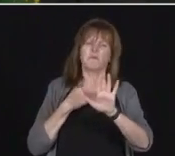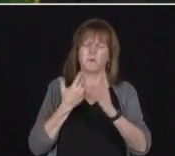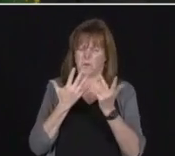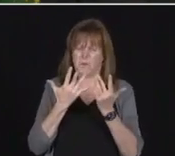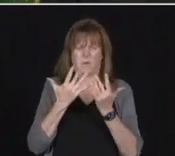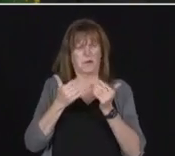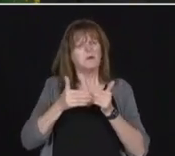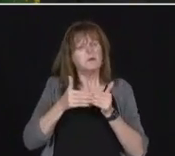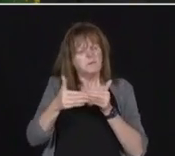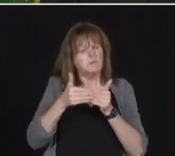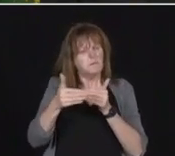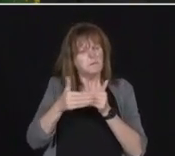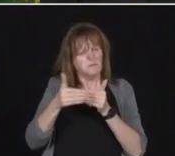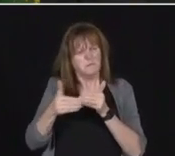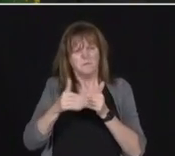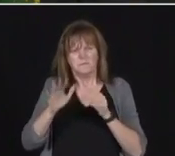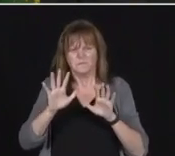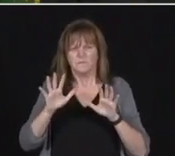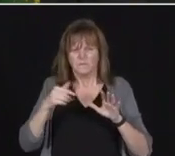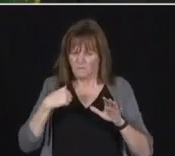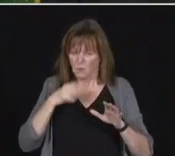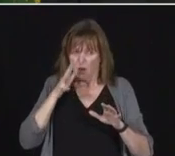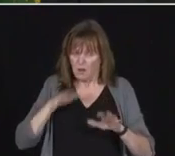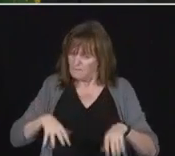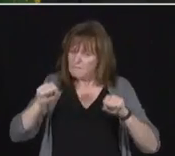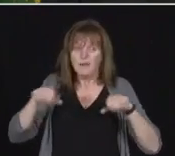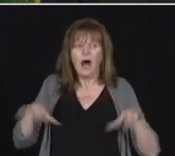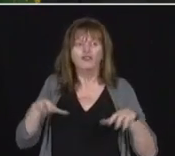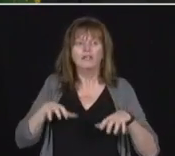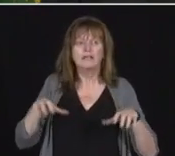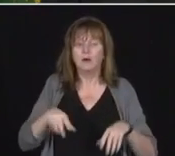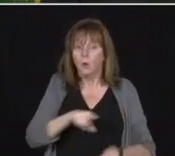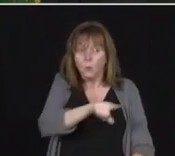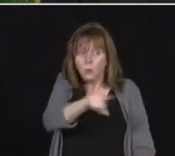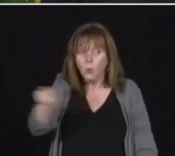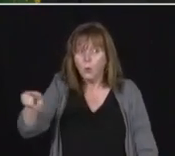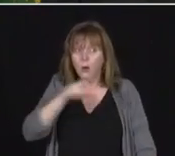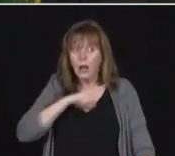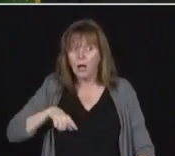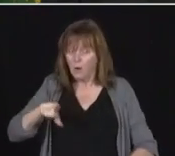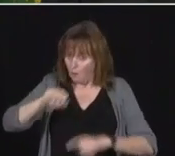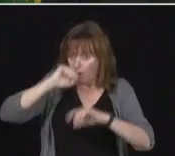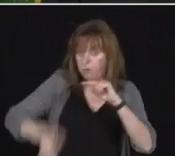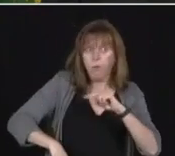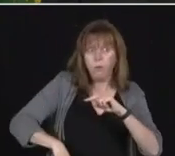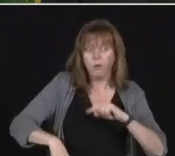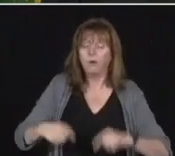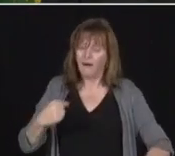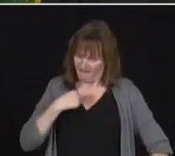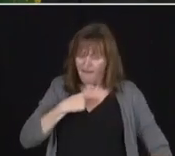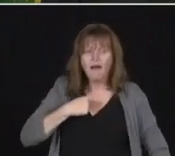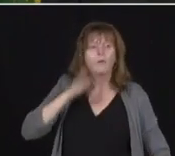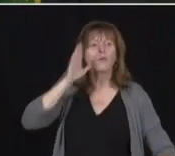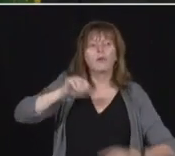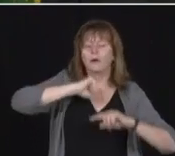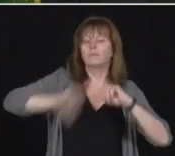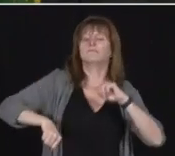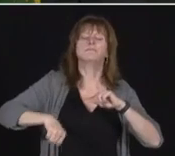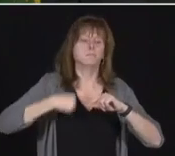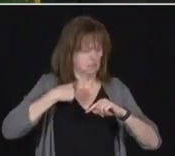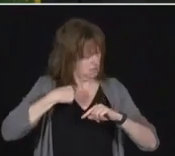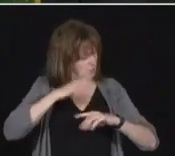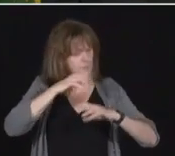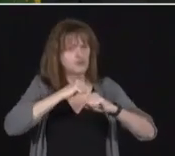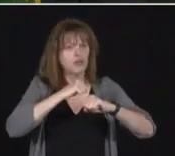So all the landlords out there, you want to play hardball? We'll play hardball then. Because I'm going to protect the little guy. I'm going to protect the little businesses